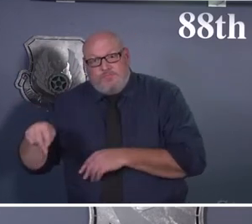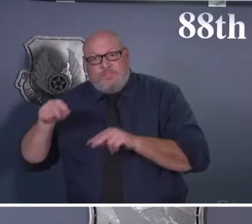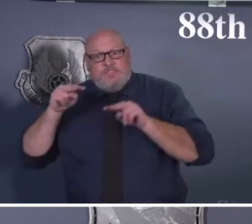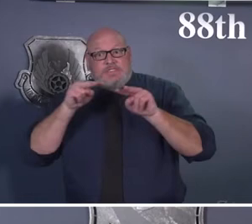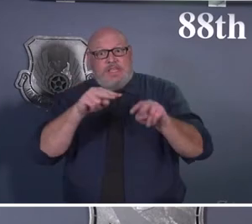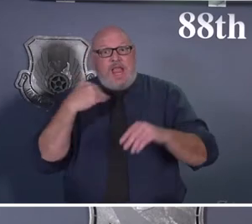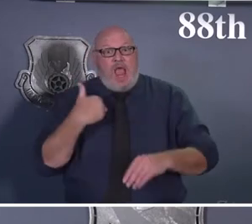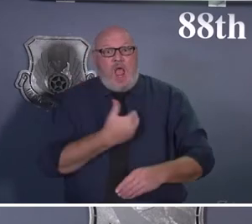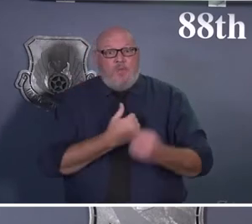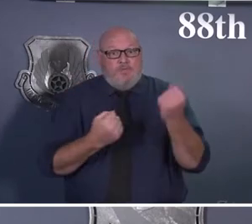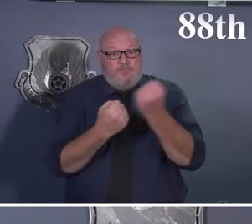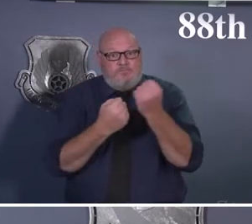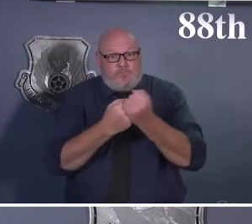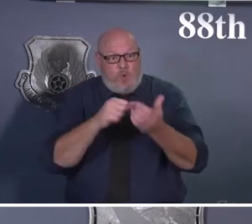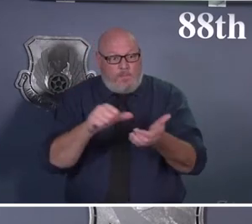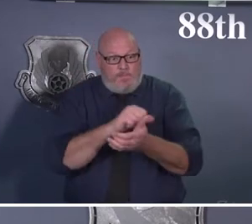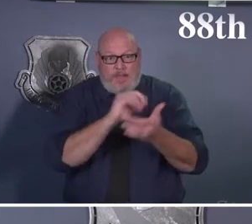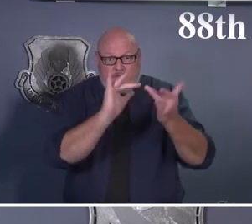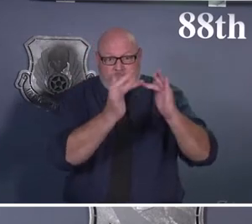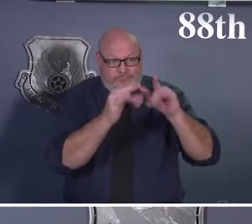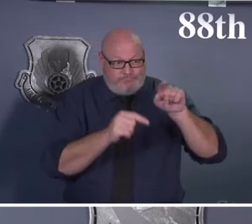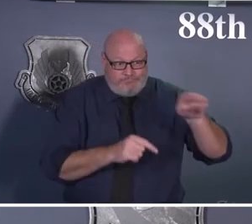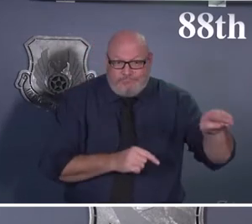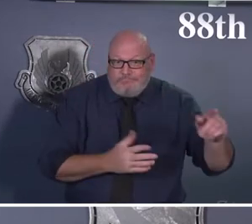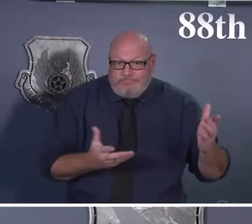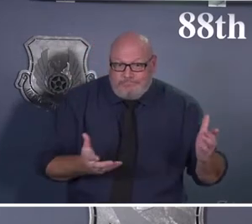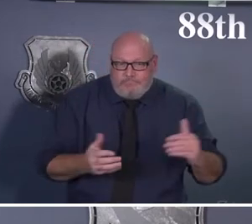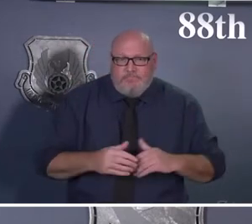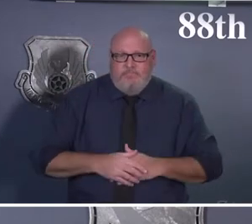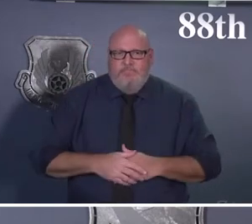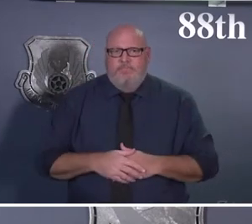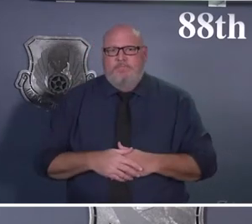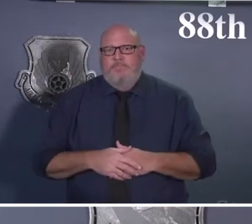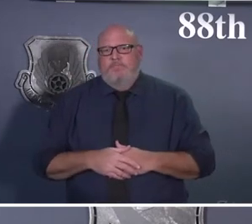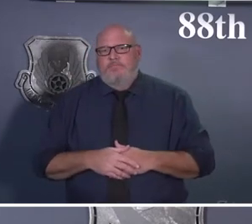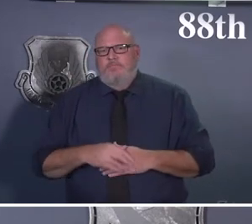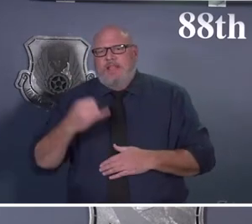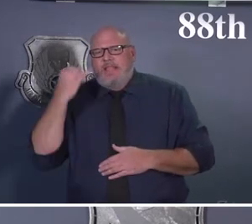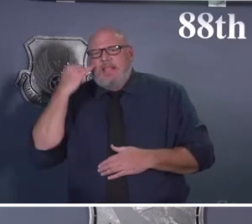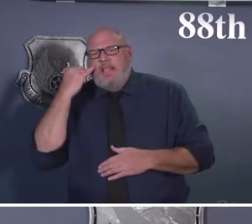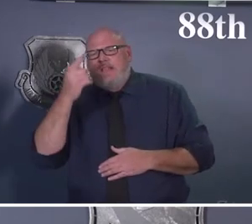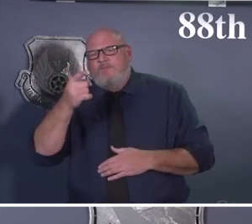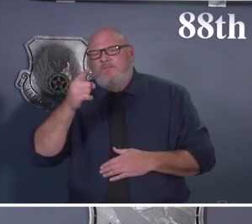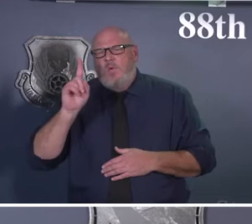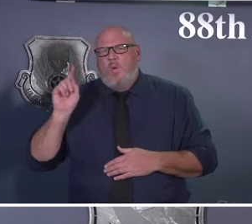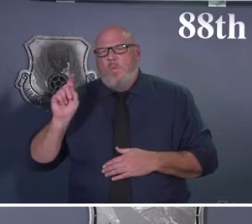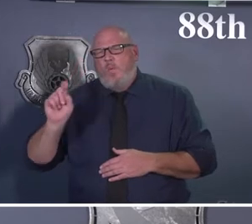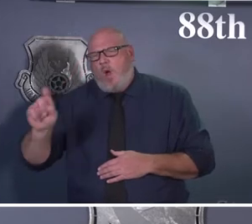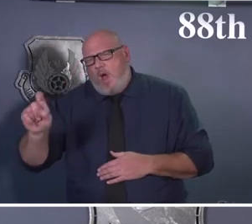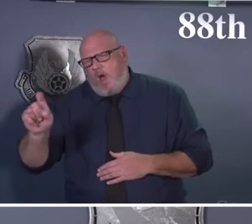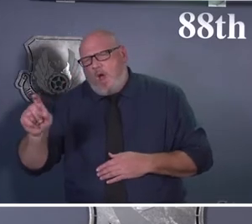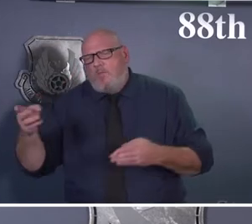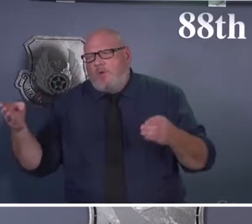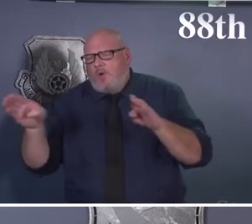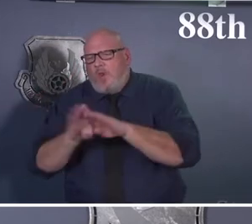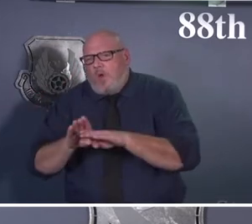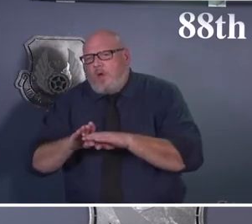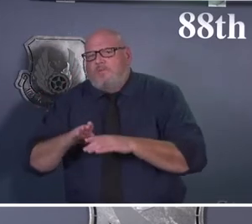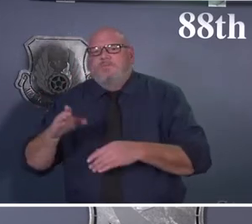I'm most sure that it's closed because of our actual manning issues, our staffing issues, as COVID has severely impacted our staffing.